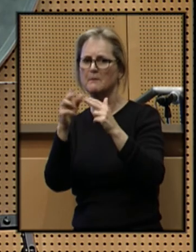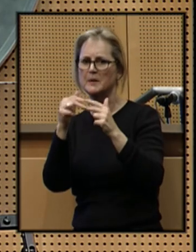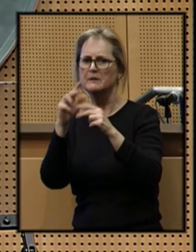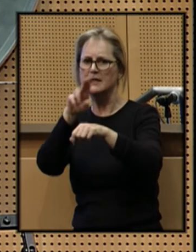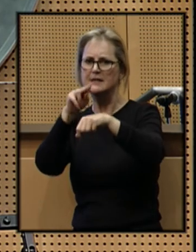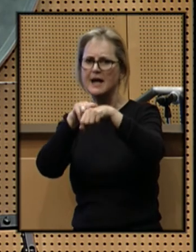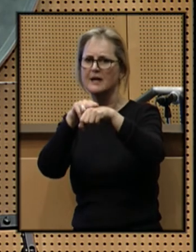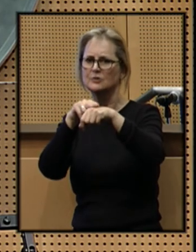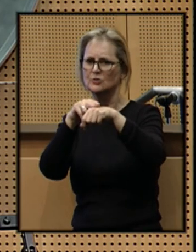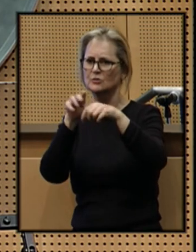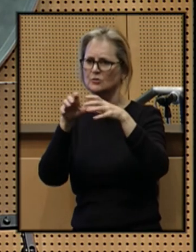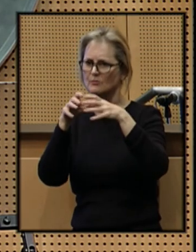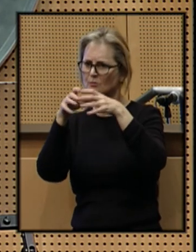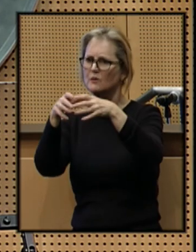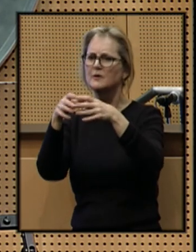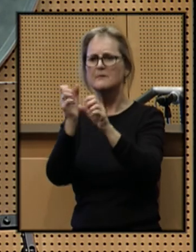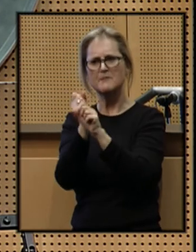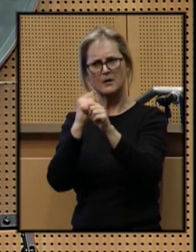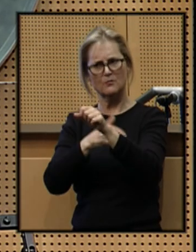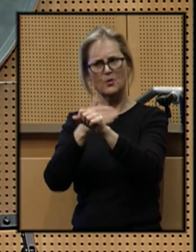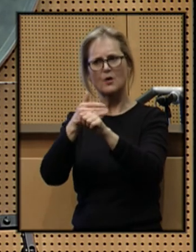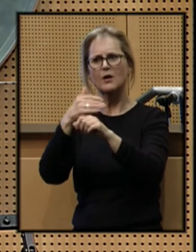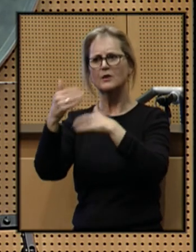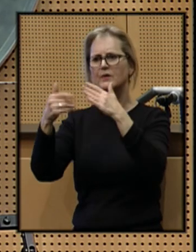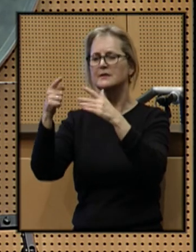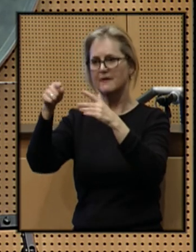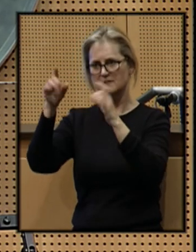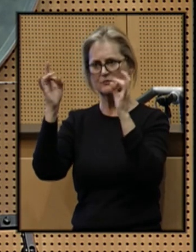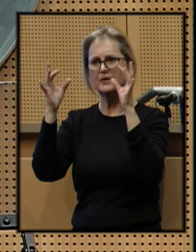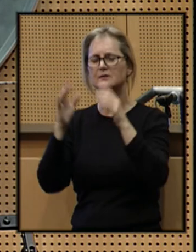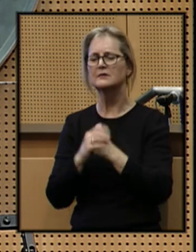national movement and make progress on this crisis.